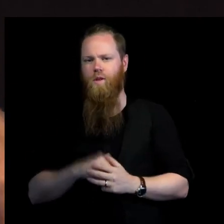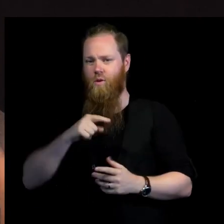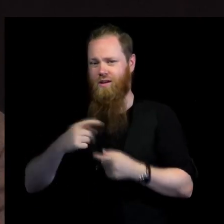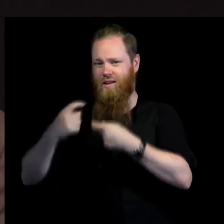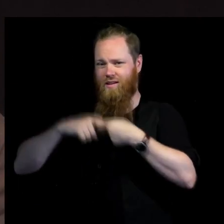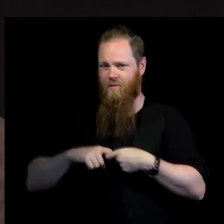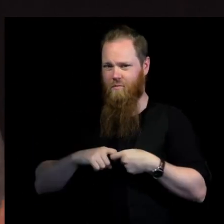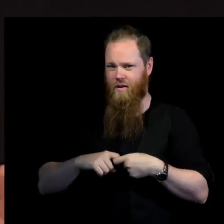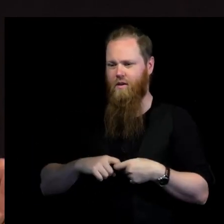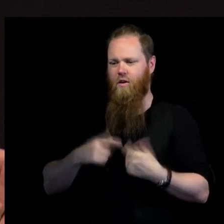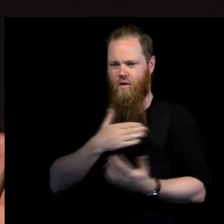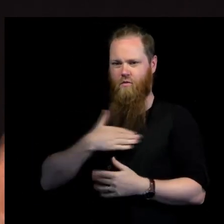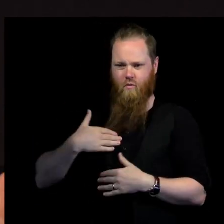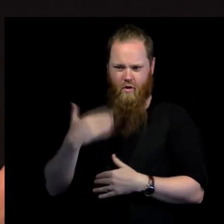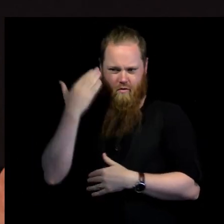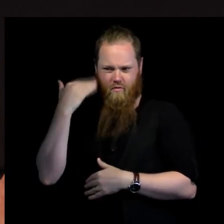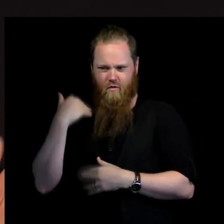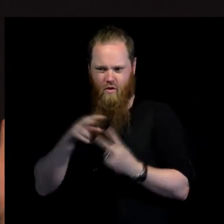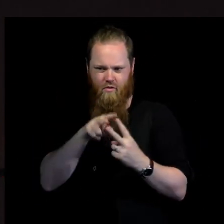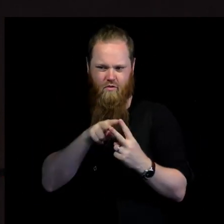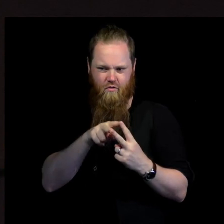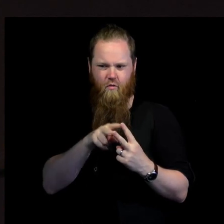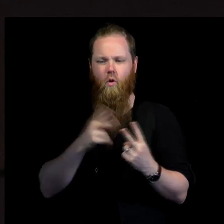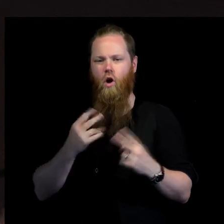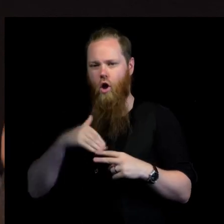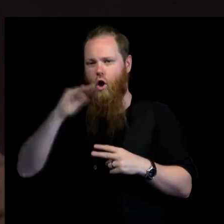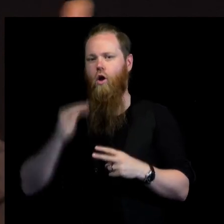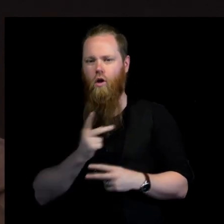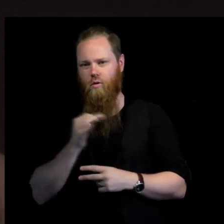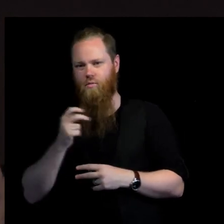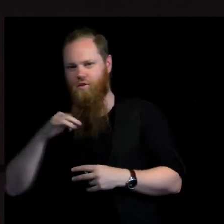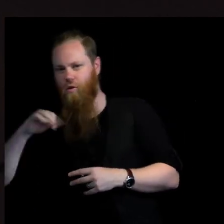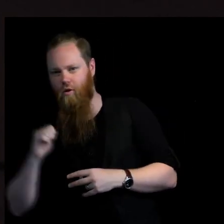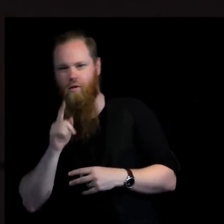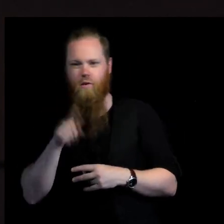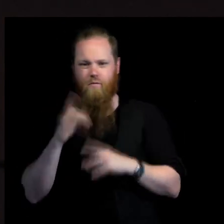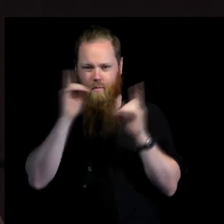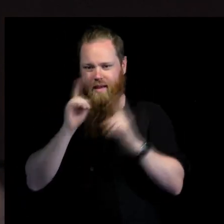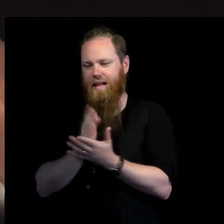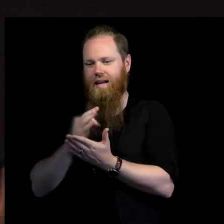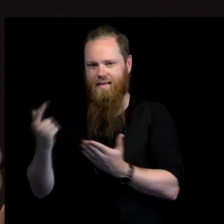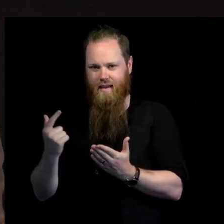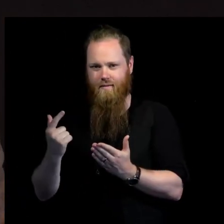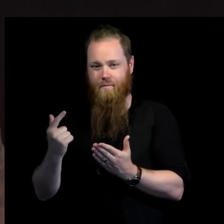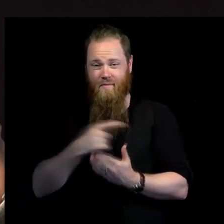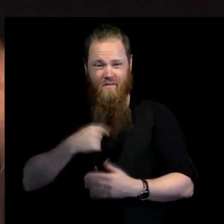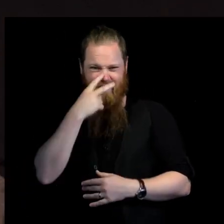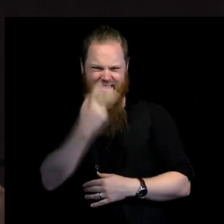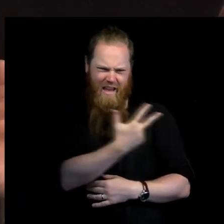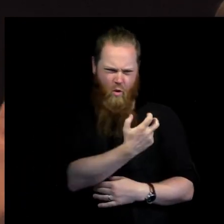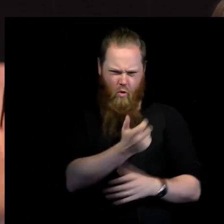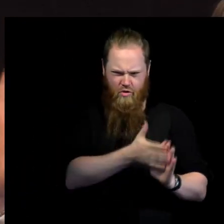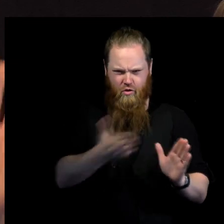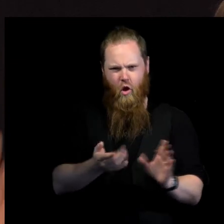Commissioners for Human Rights were saying, is that indeed, when we look back at the resolutions we adopted in the 80s and in the